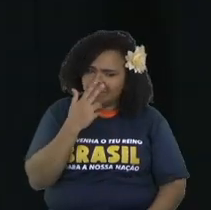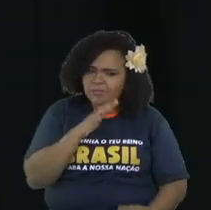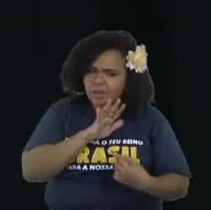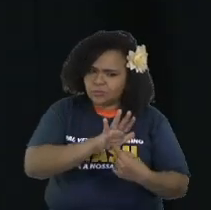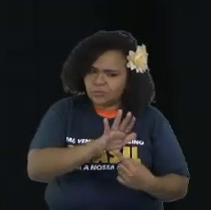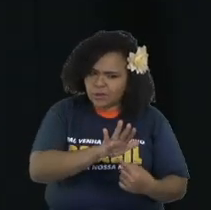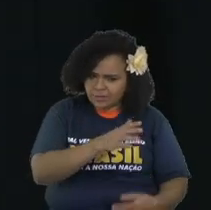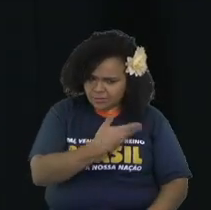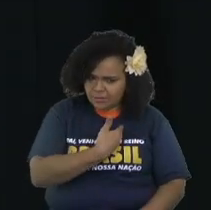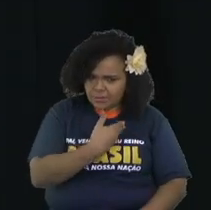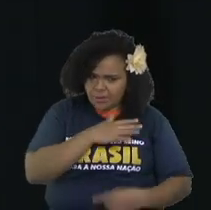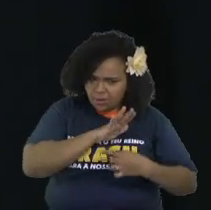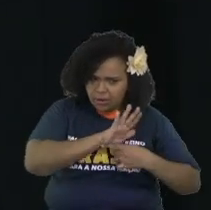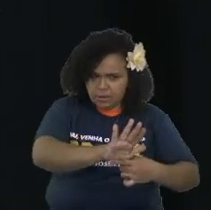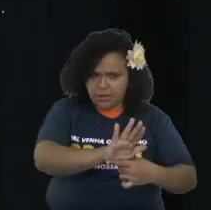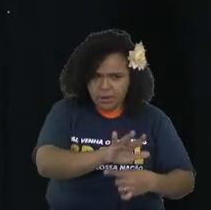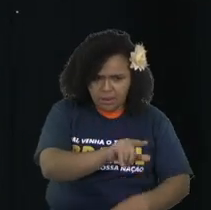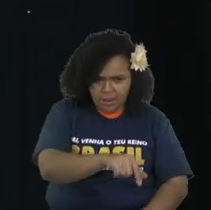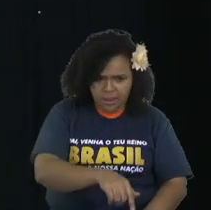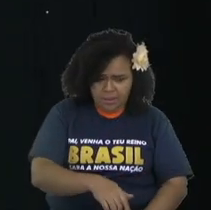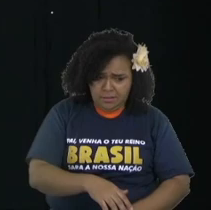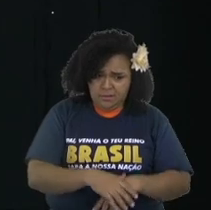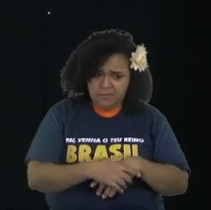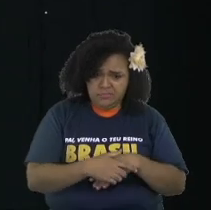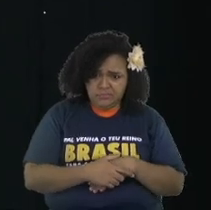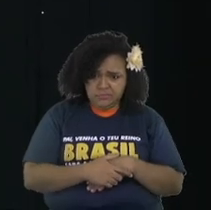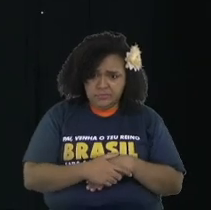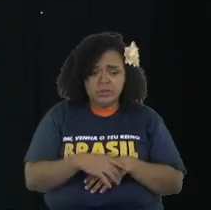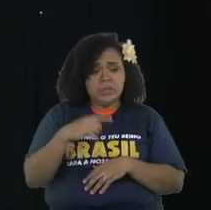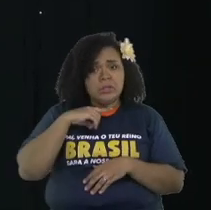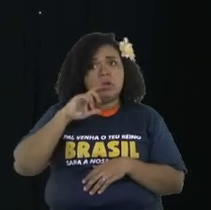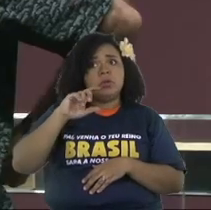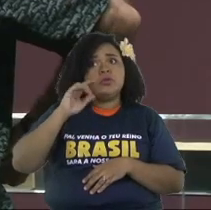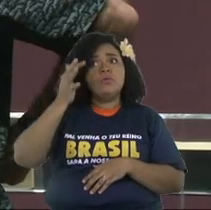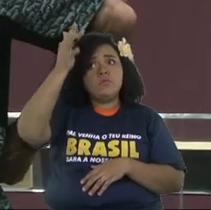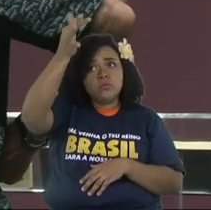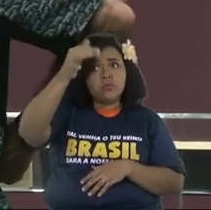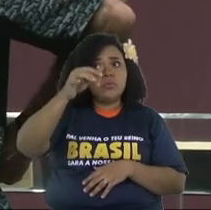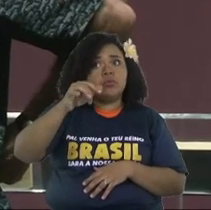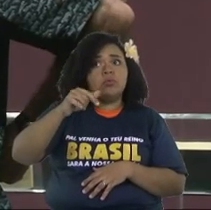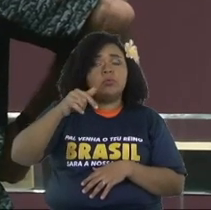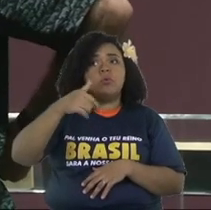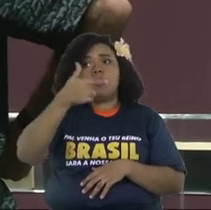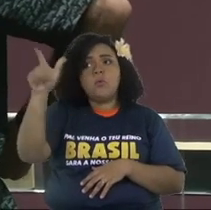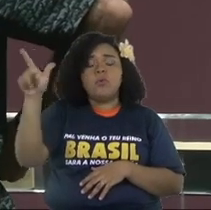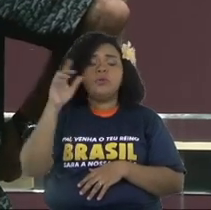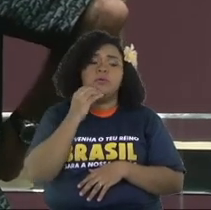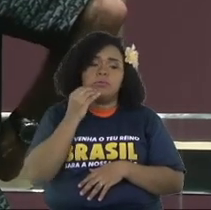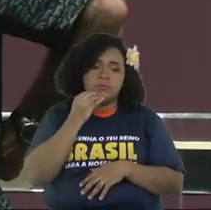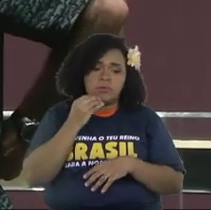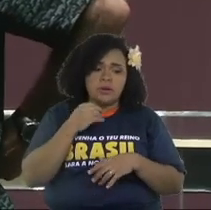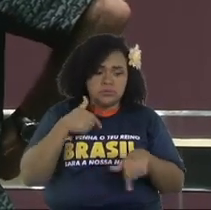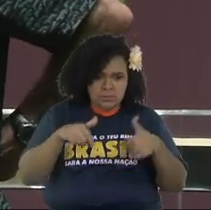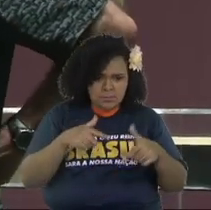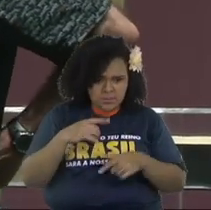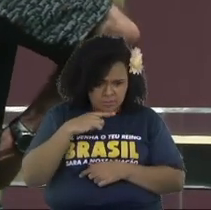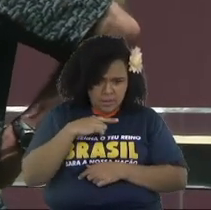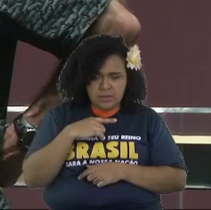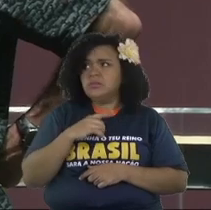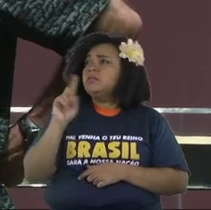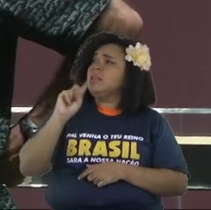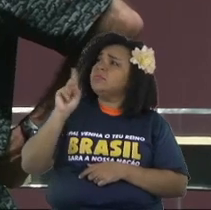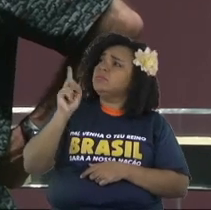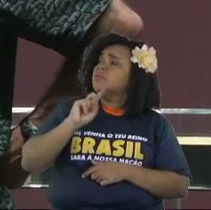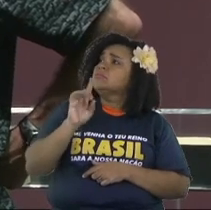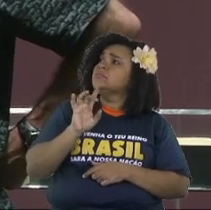you're helping other you have a great reward in heaven do you have another work ahead that's